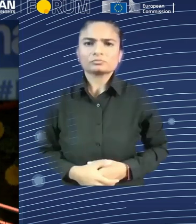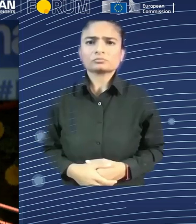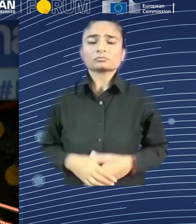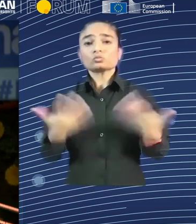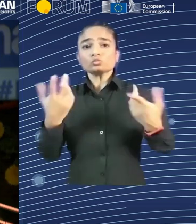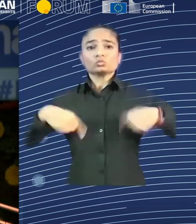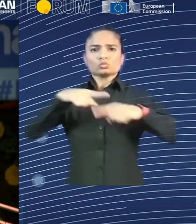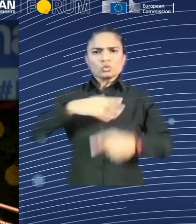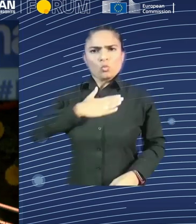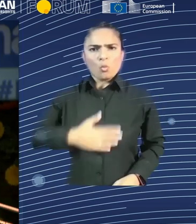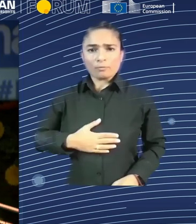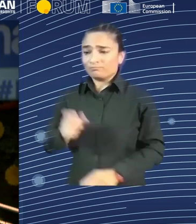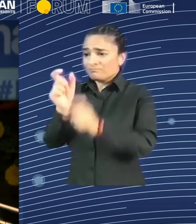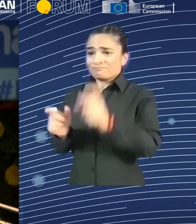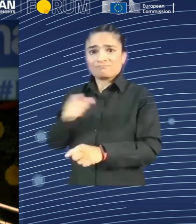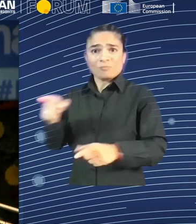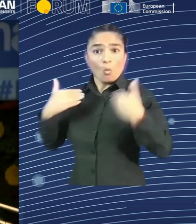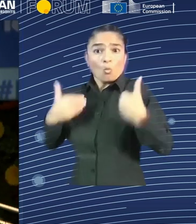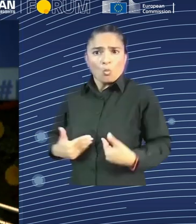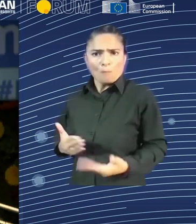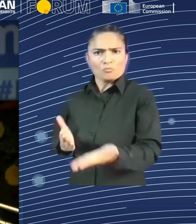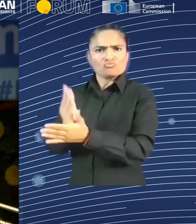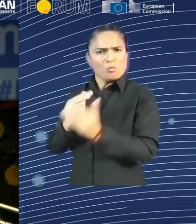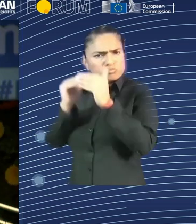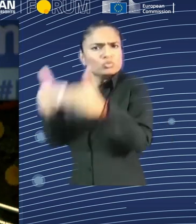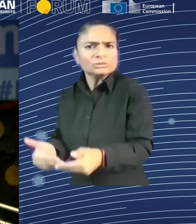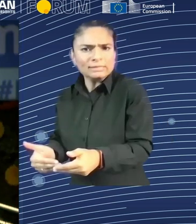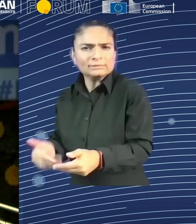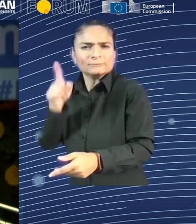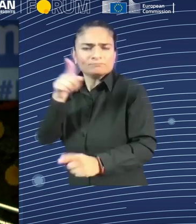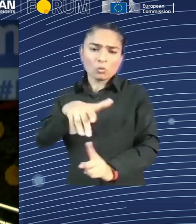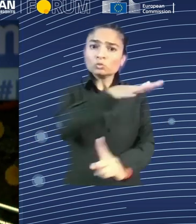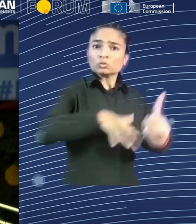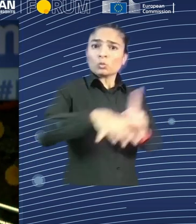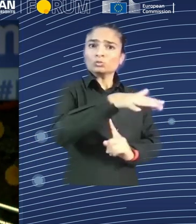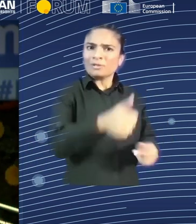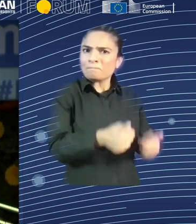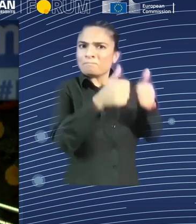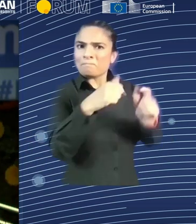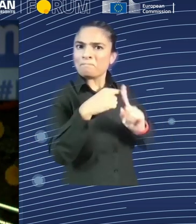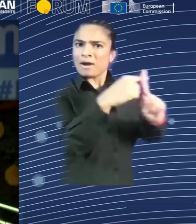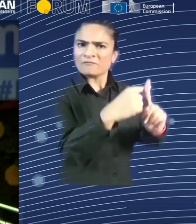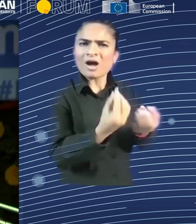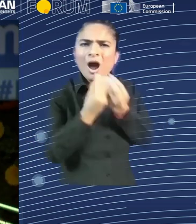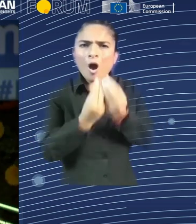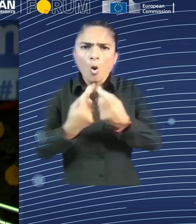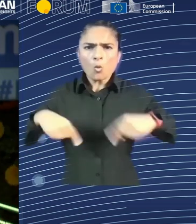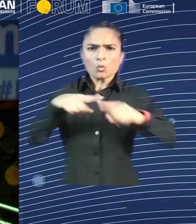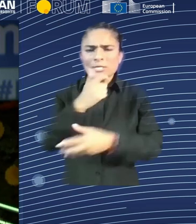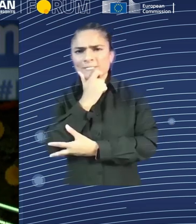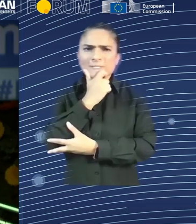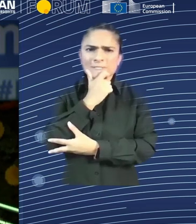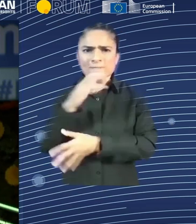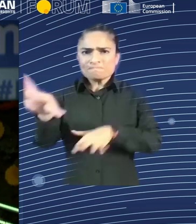said, finding the right balance? And that's the quick question. We have earlier Tim O'Reilly talking